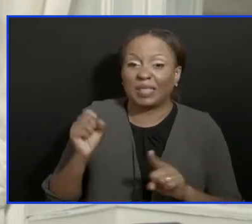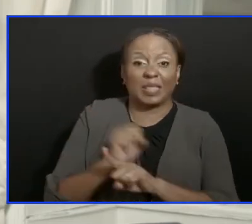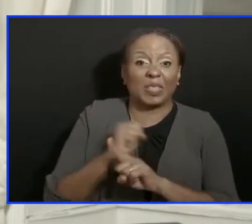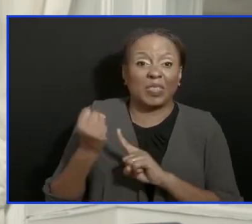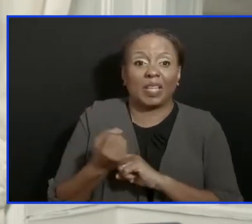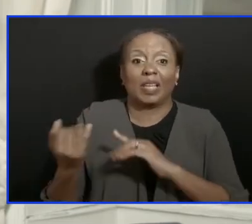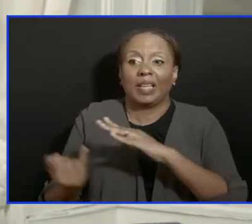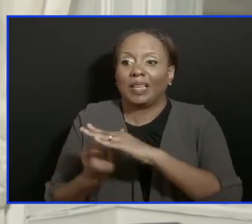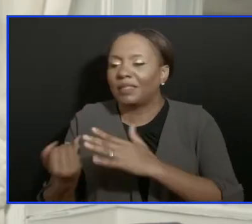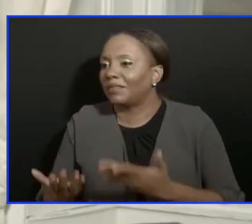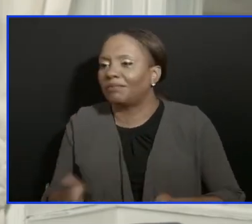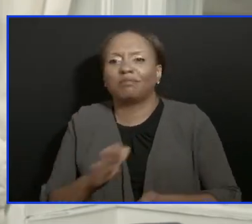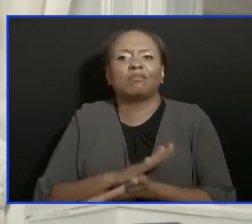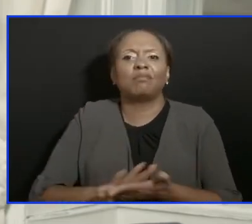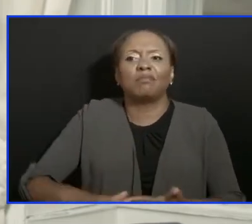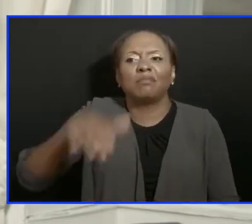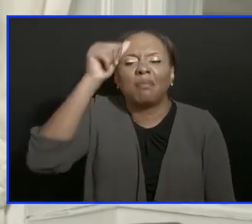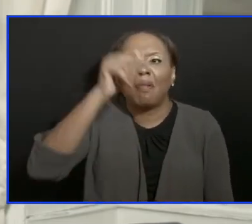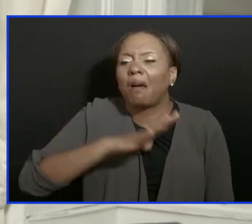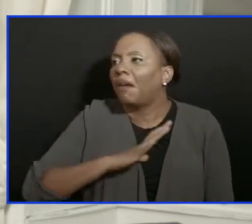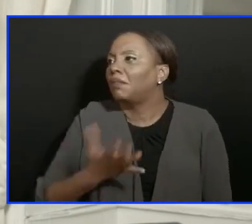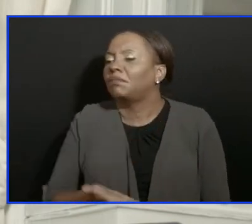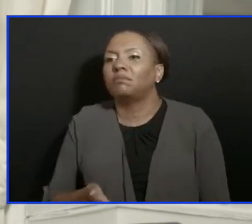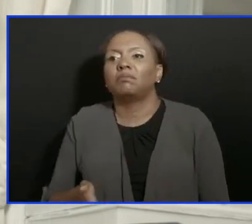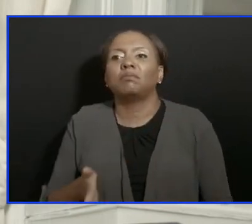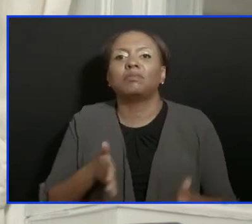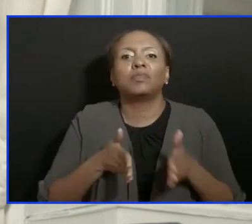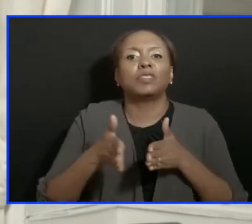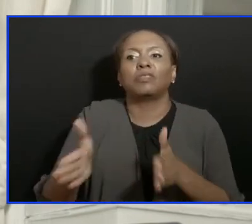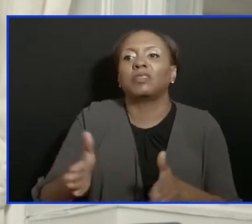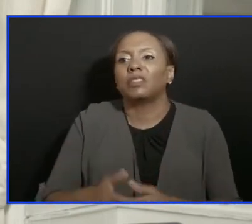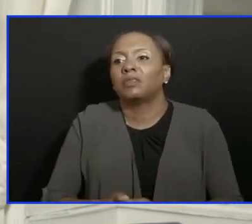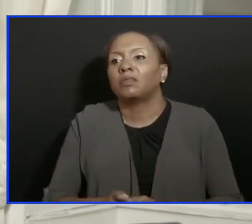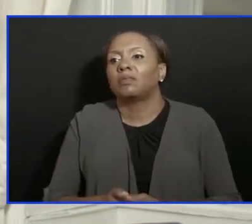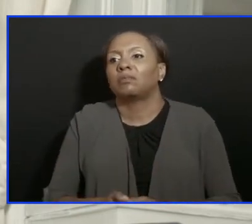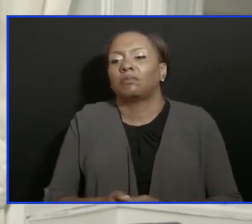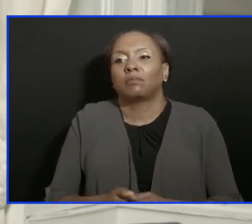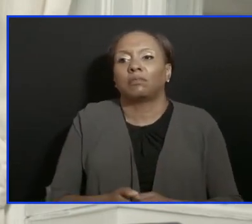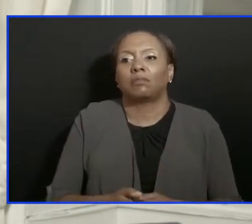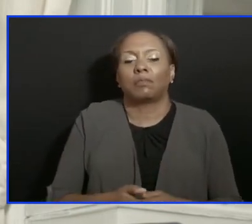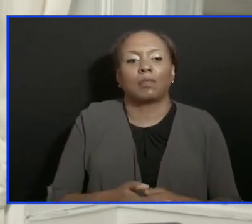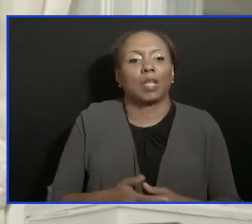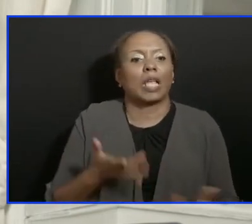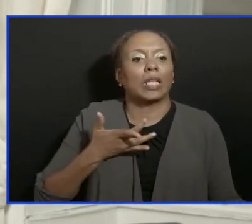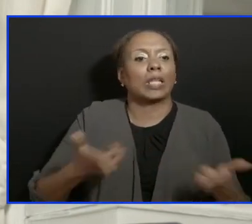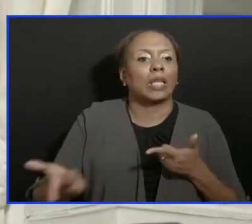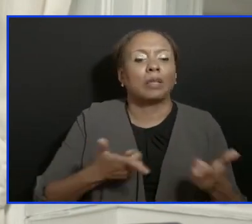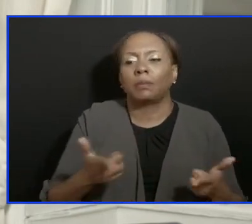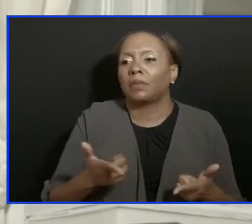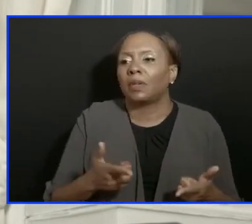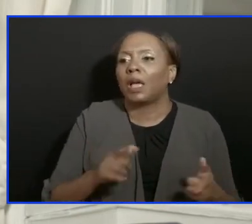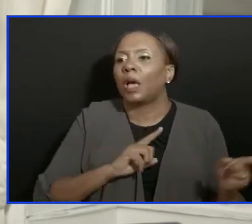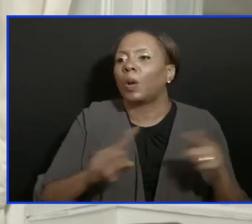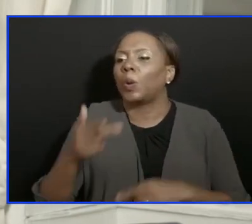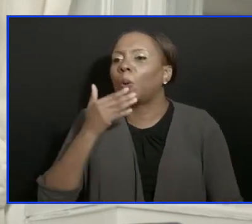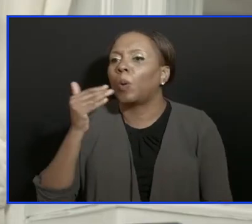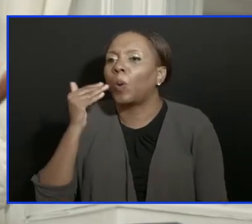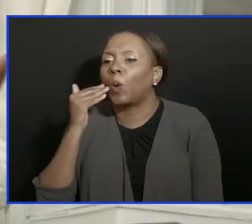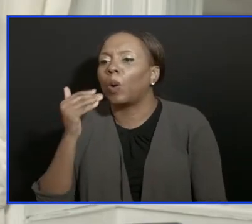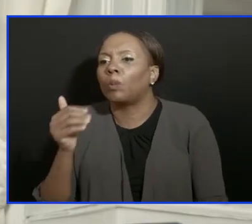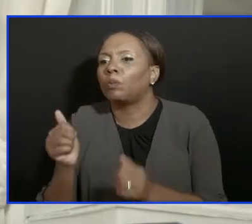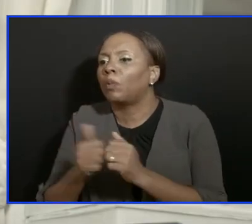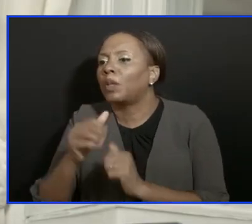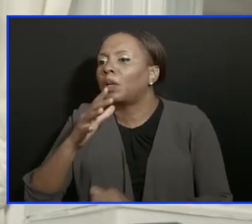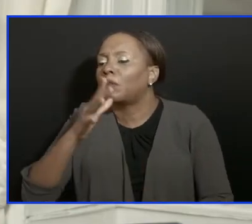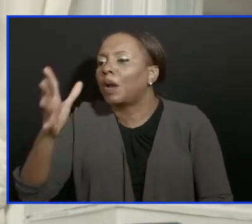Of the nice young fella who on the street, going out on the block and come home and bring home for granny. I have, I'll tell you, maybe I'm wrong for saying